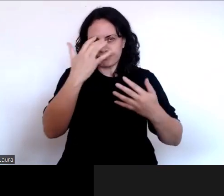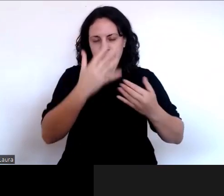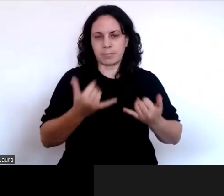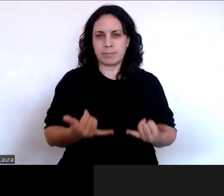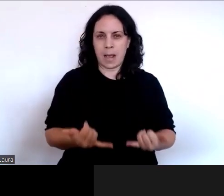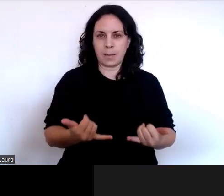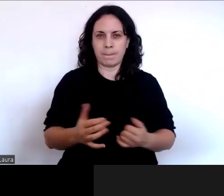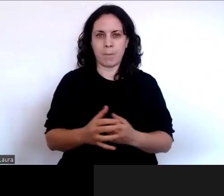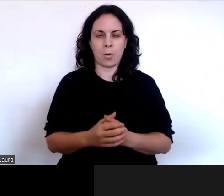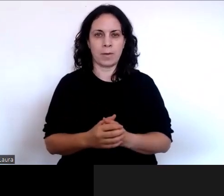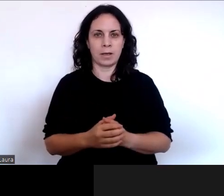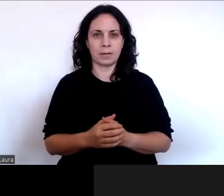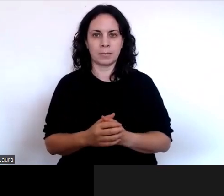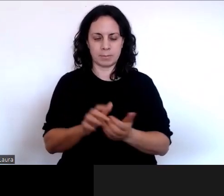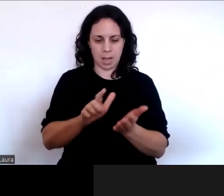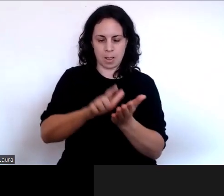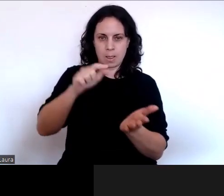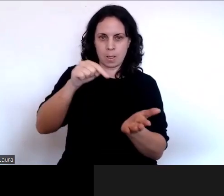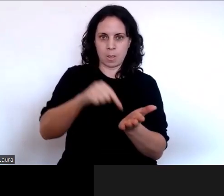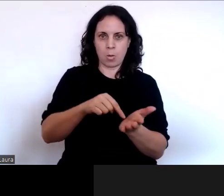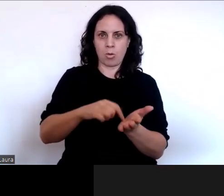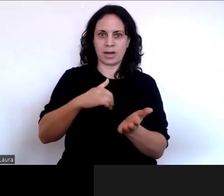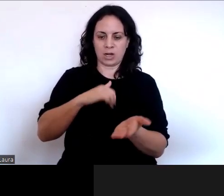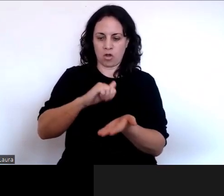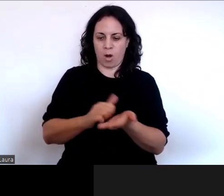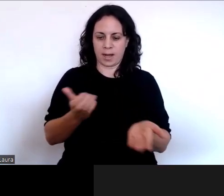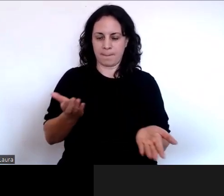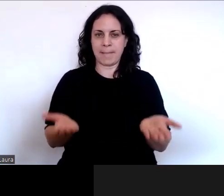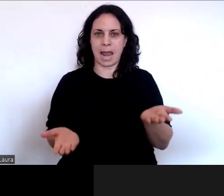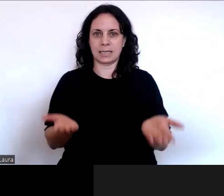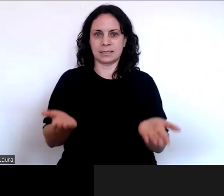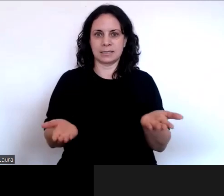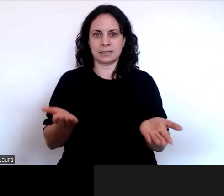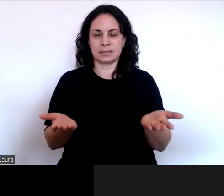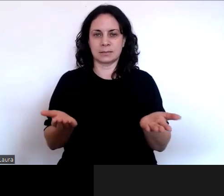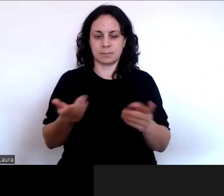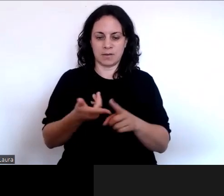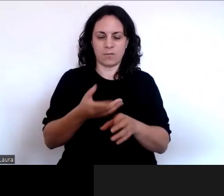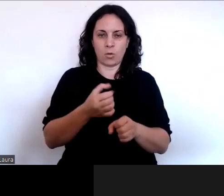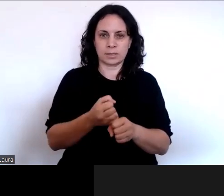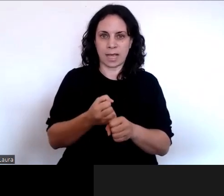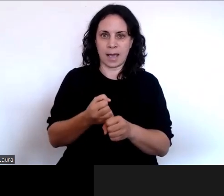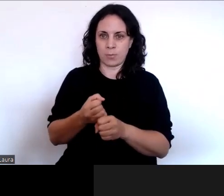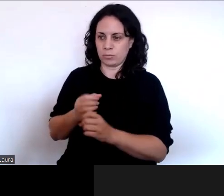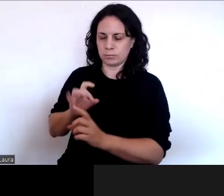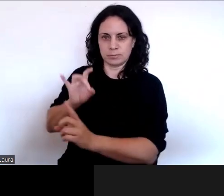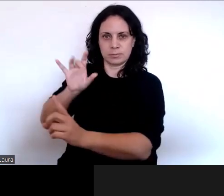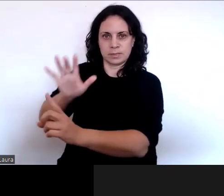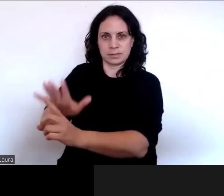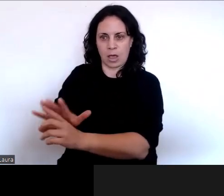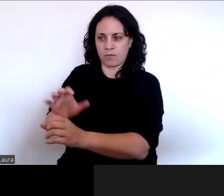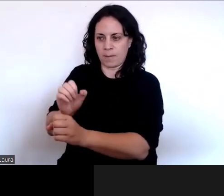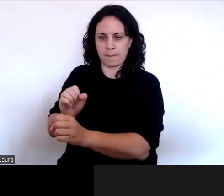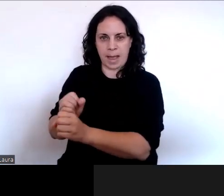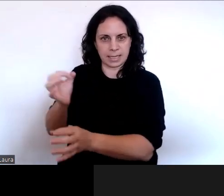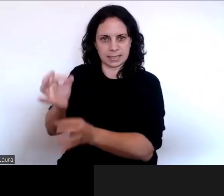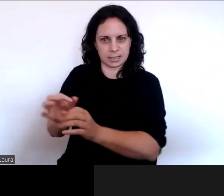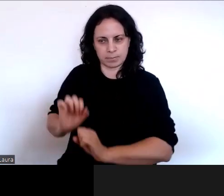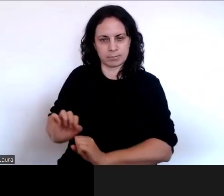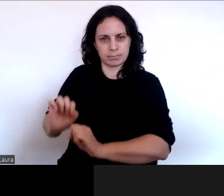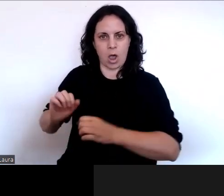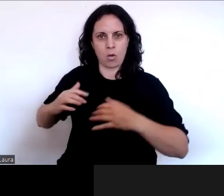should strike the right balance between, on the one hand, enabling people to make their own decisions about their own lives with